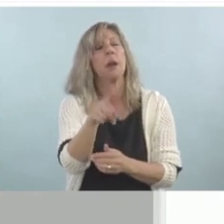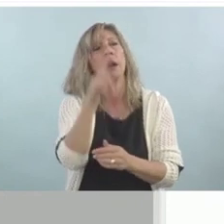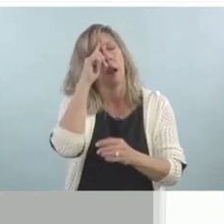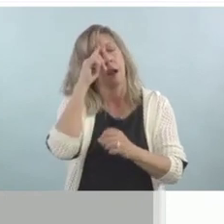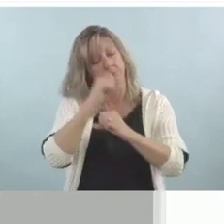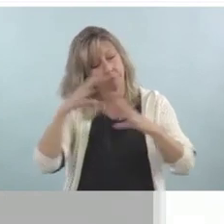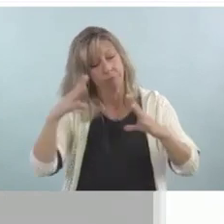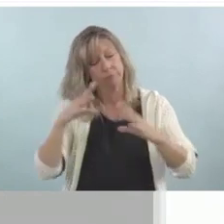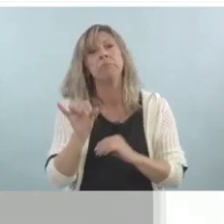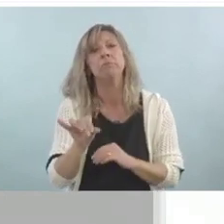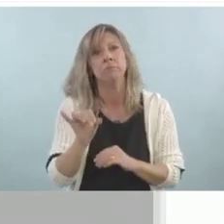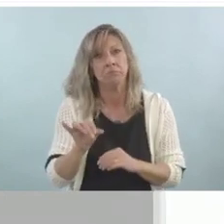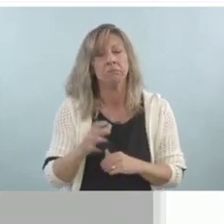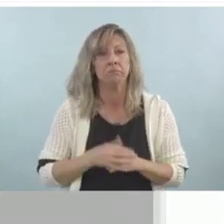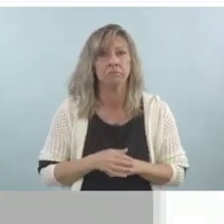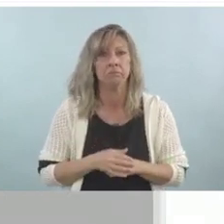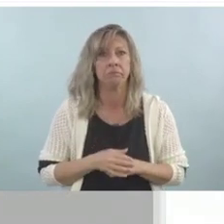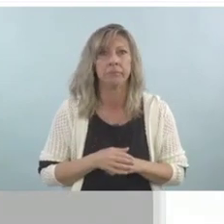these yourself.